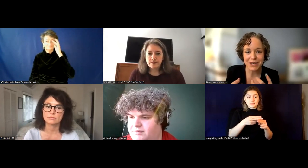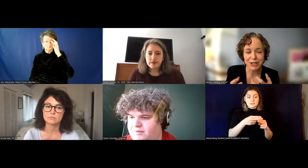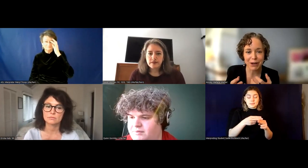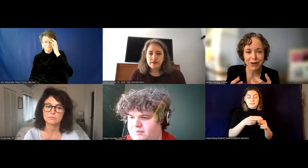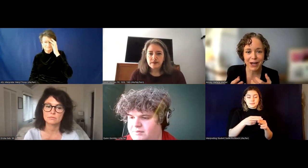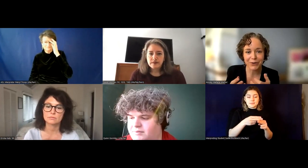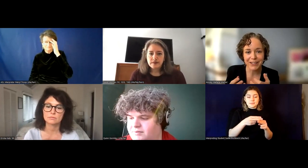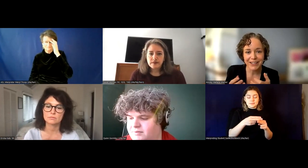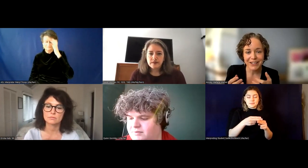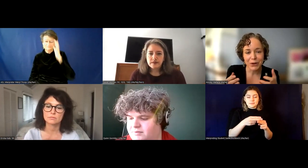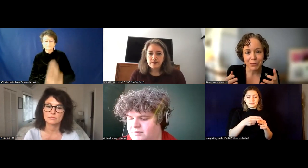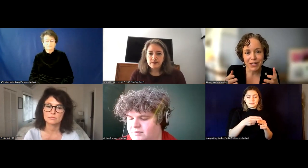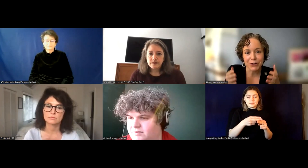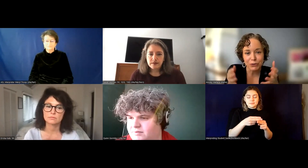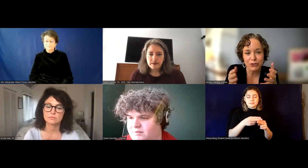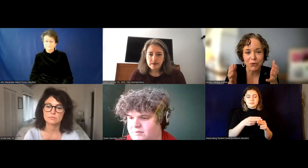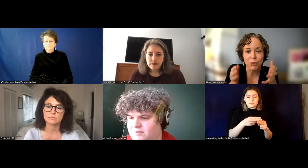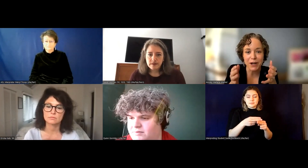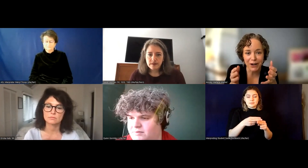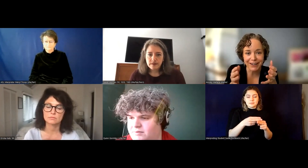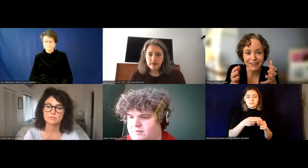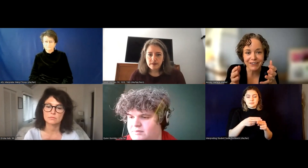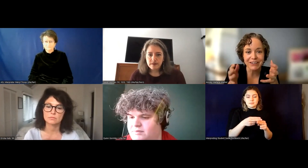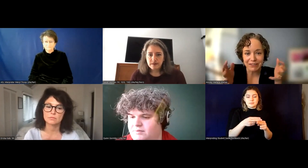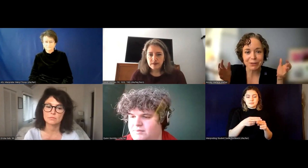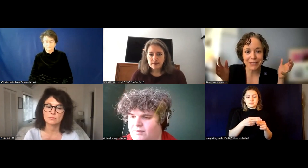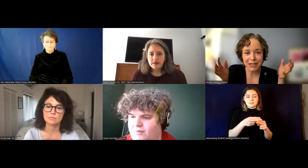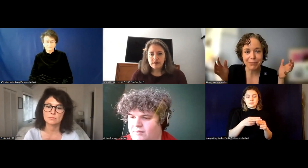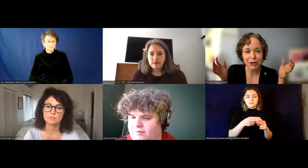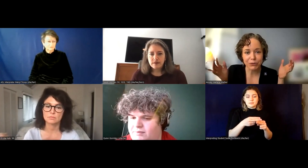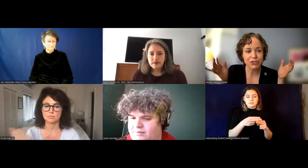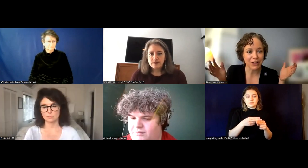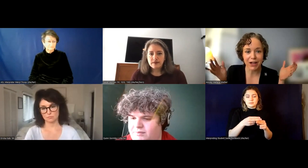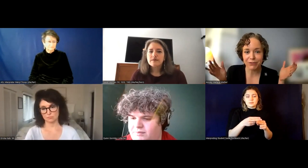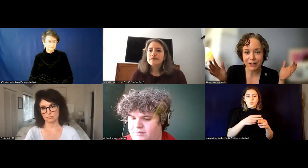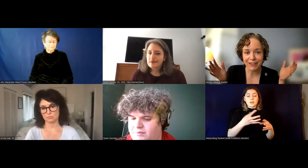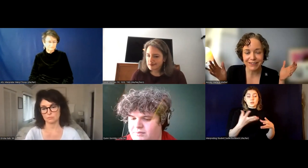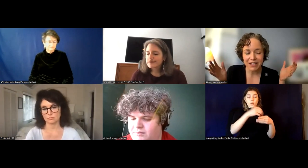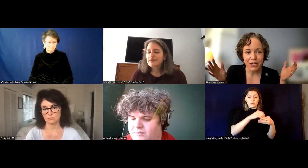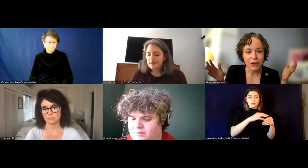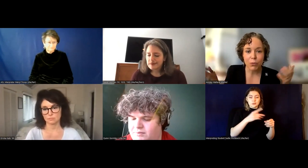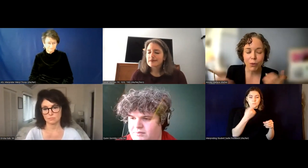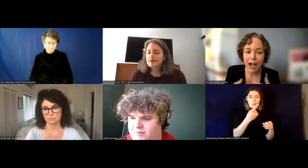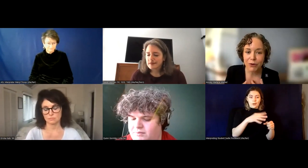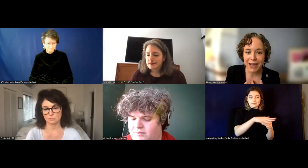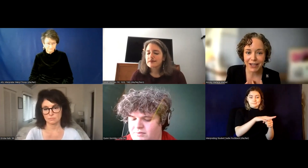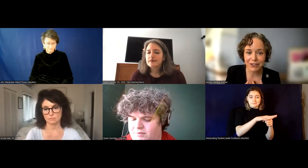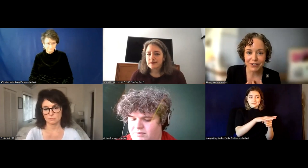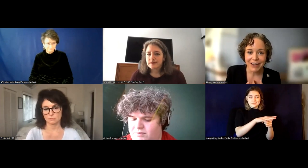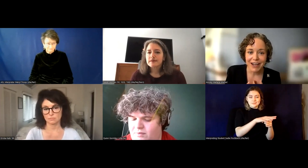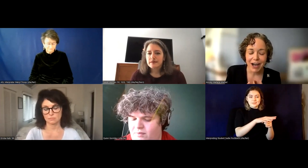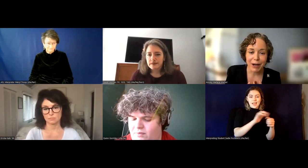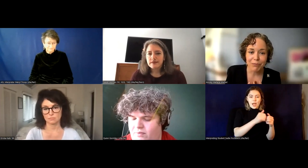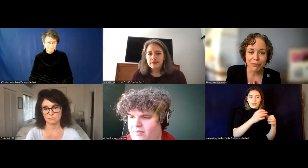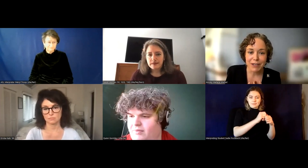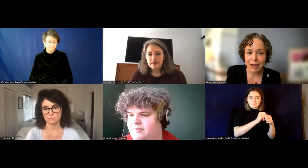conversation about how, you know, inclusion in one area leads us to be thinking about inclusion in a lot of areas. You know, how do we handle,